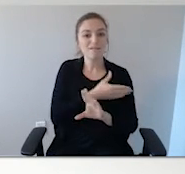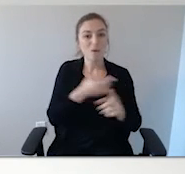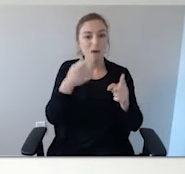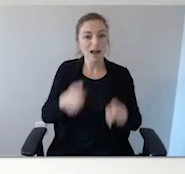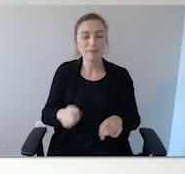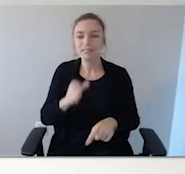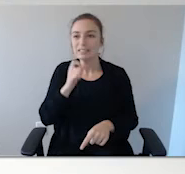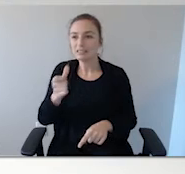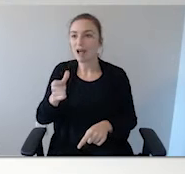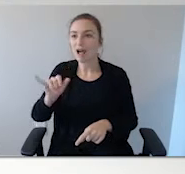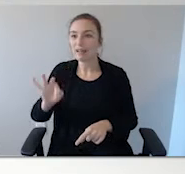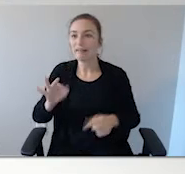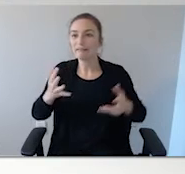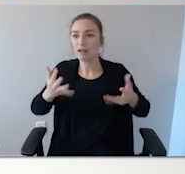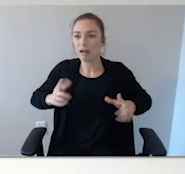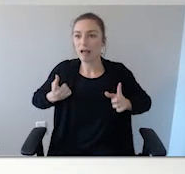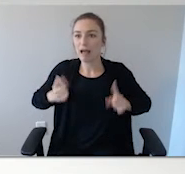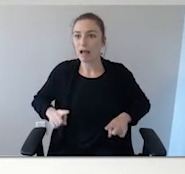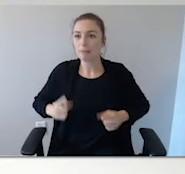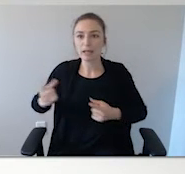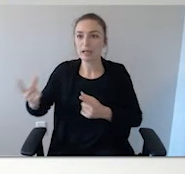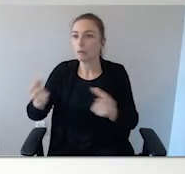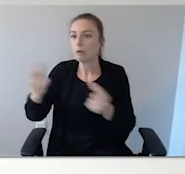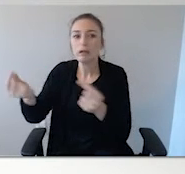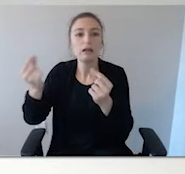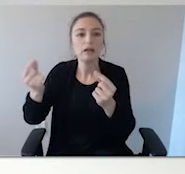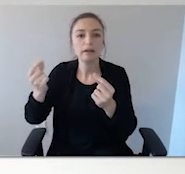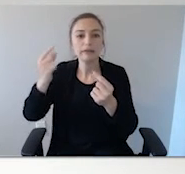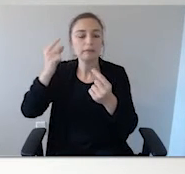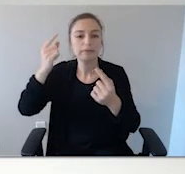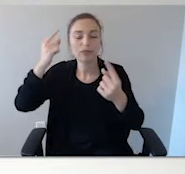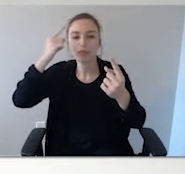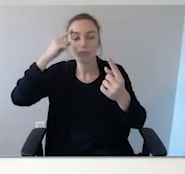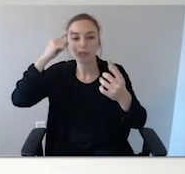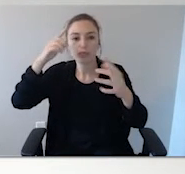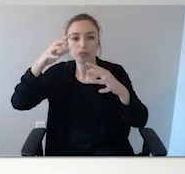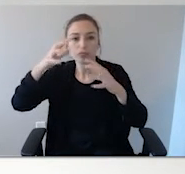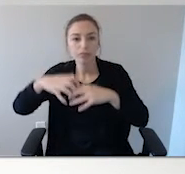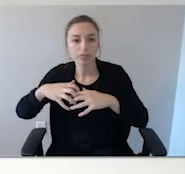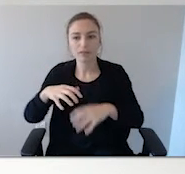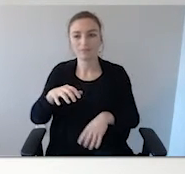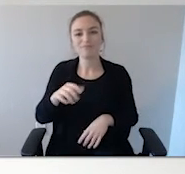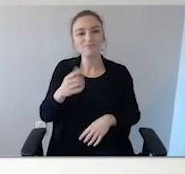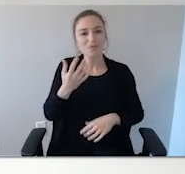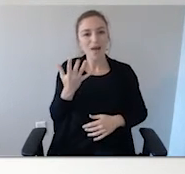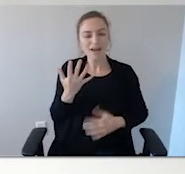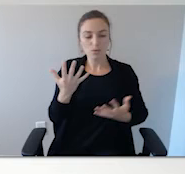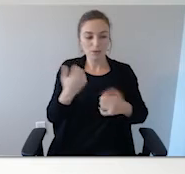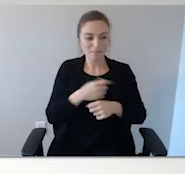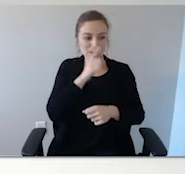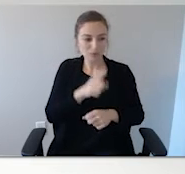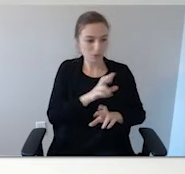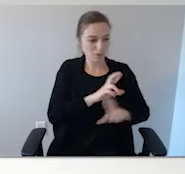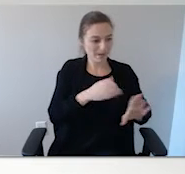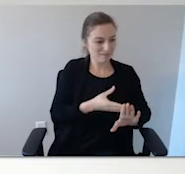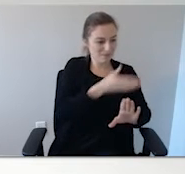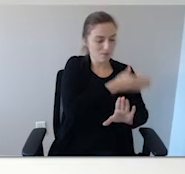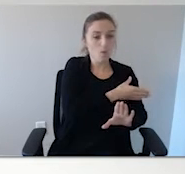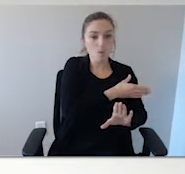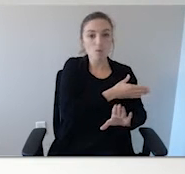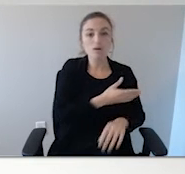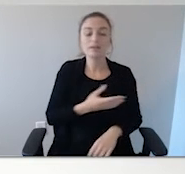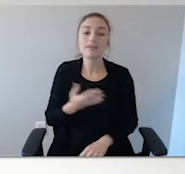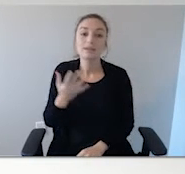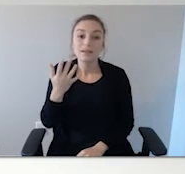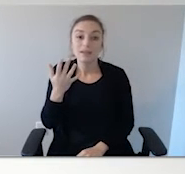you want the plan in place of what you would do in the event of a wandering and elopement emergency because as a parent myself,